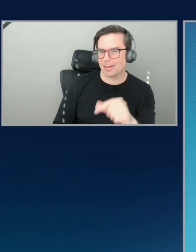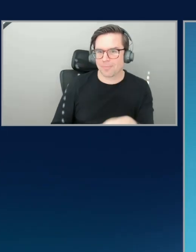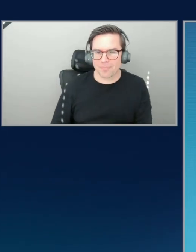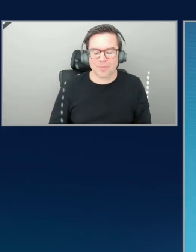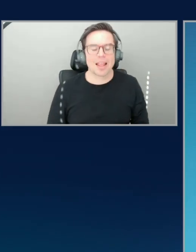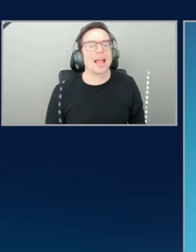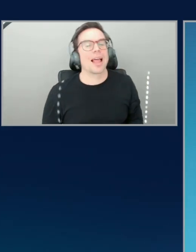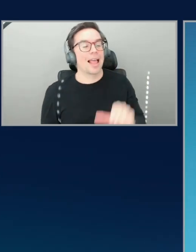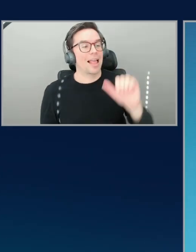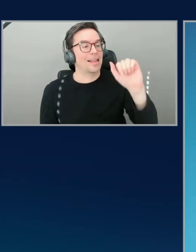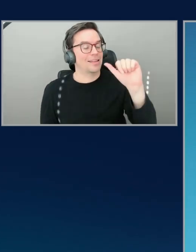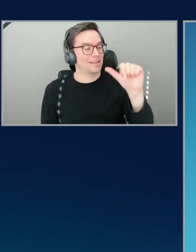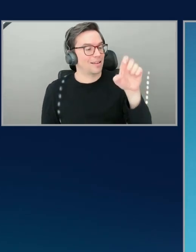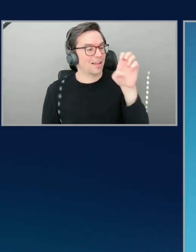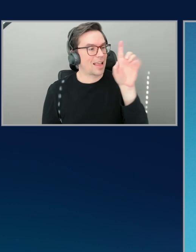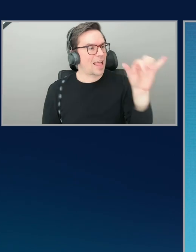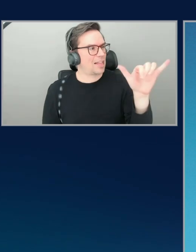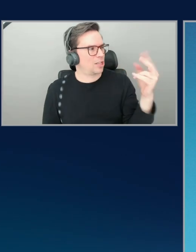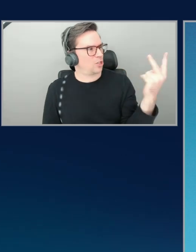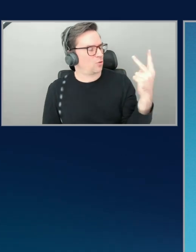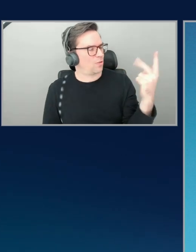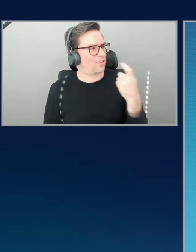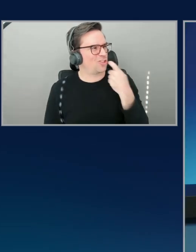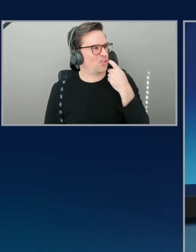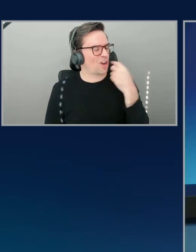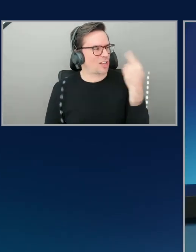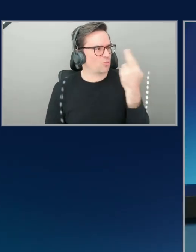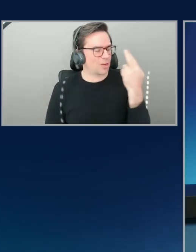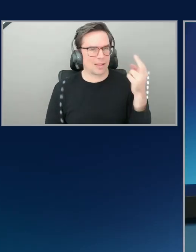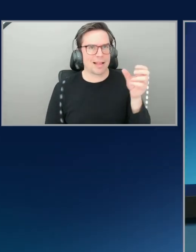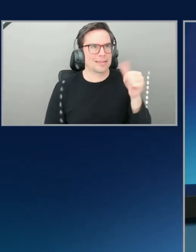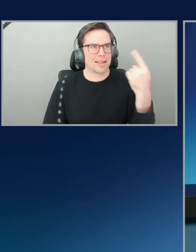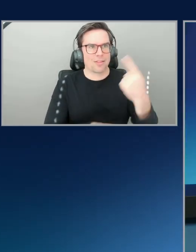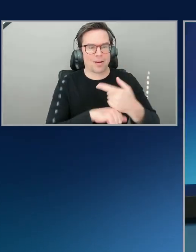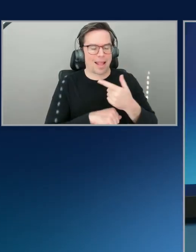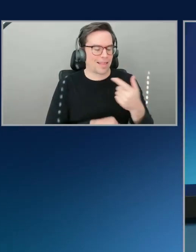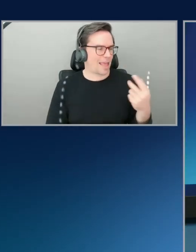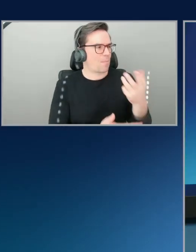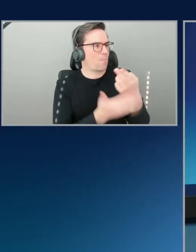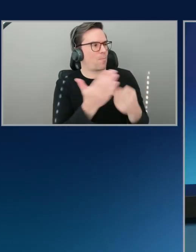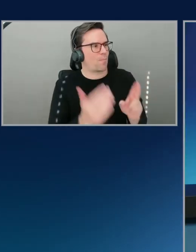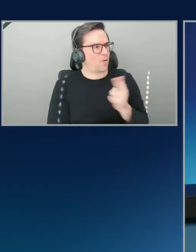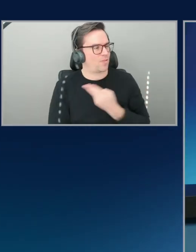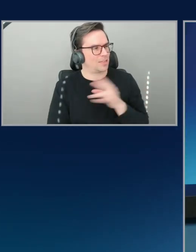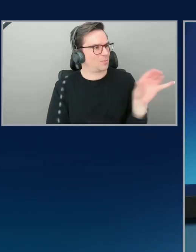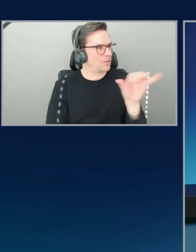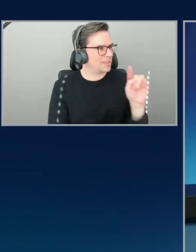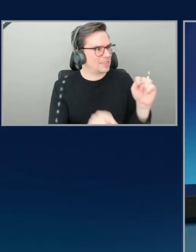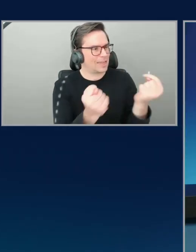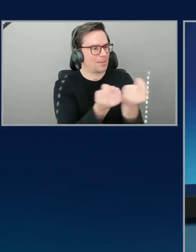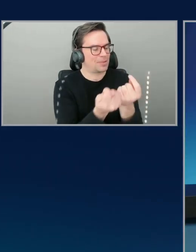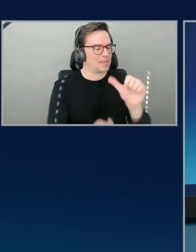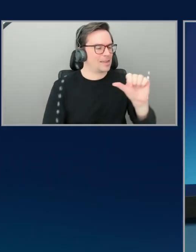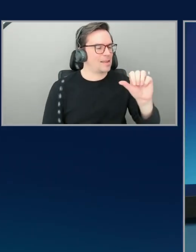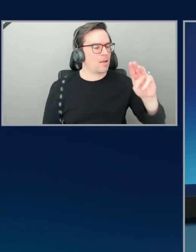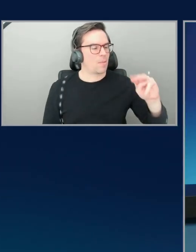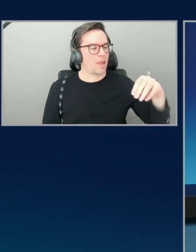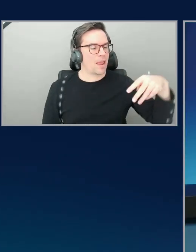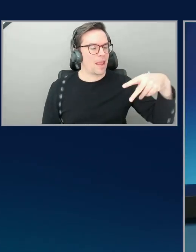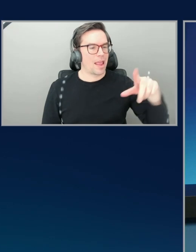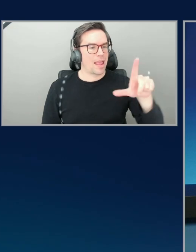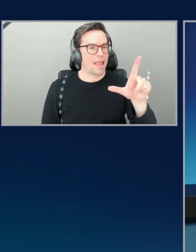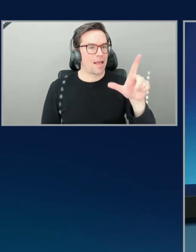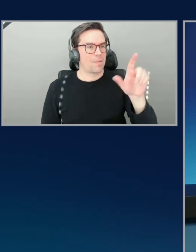probably at the same time. Yes, at the same time. For sure. For sure. So there you go. There you have it. Anyway, so we're going to be talking